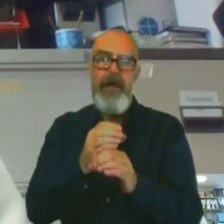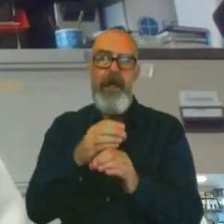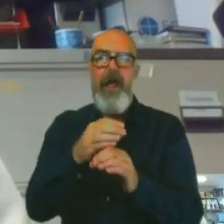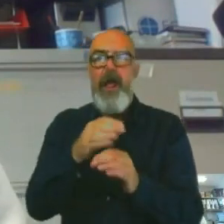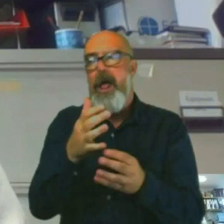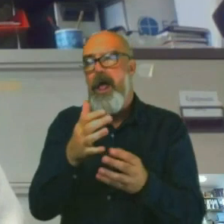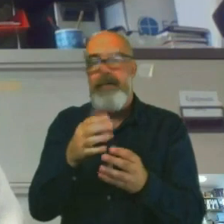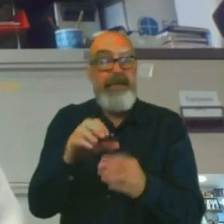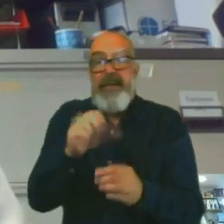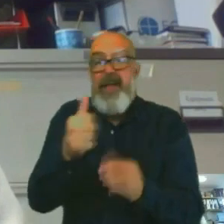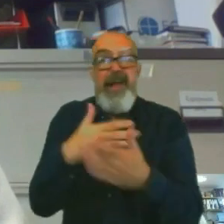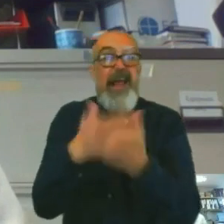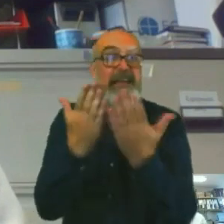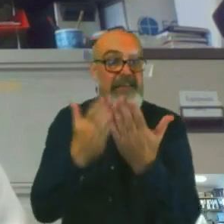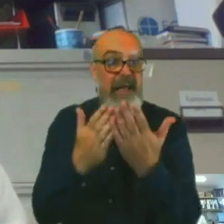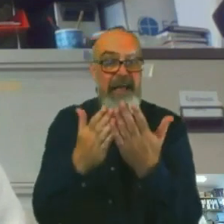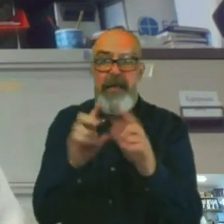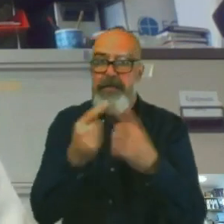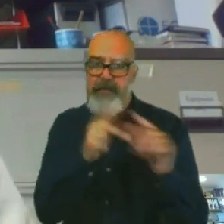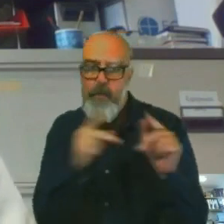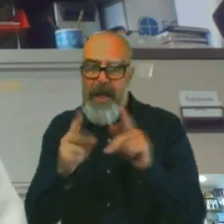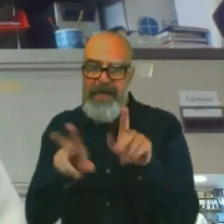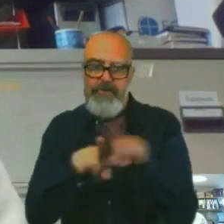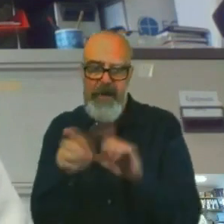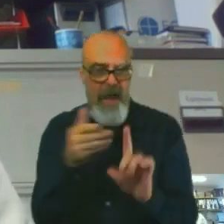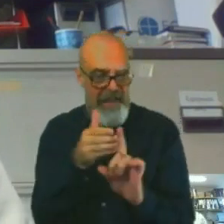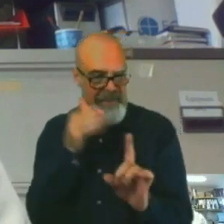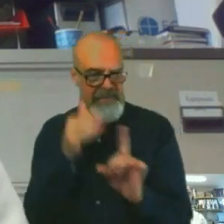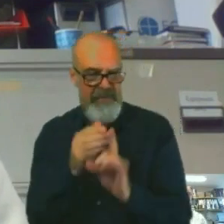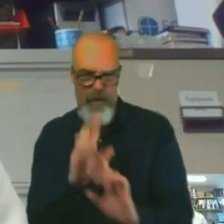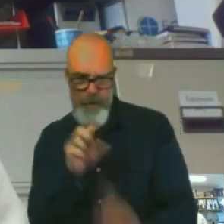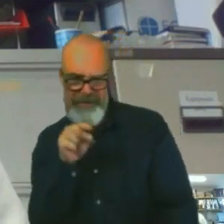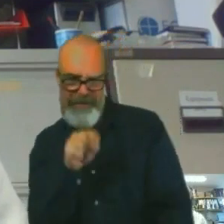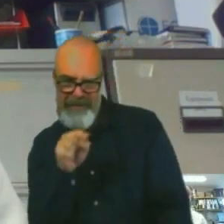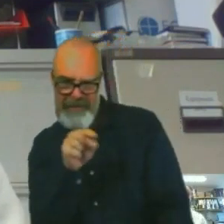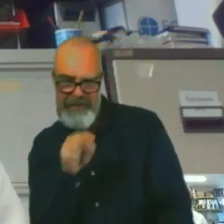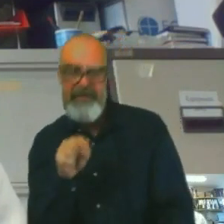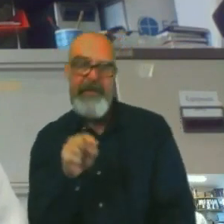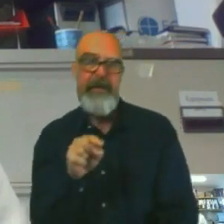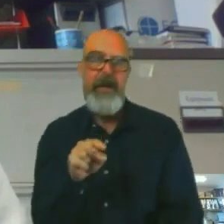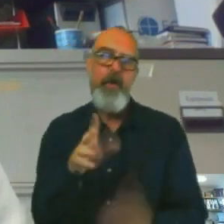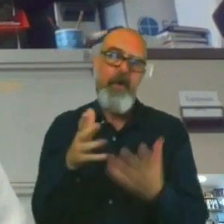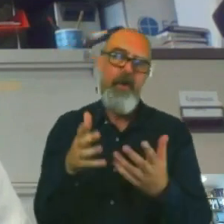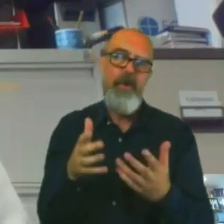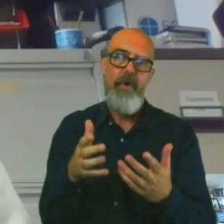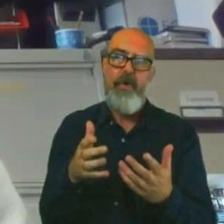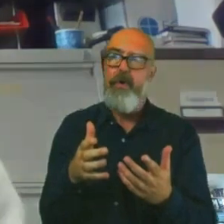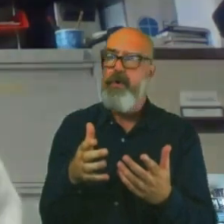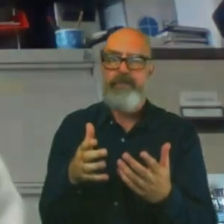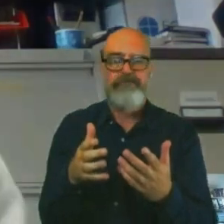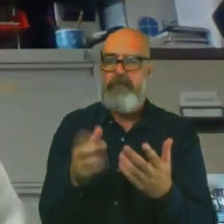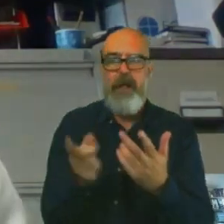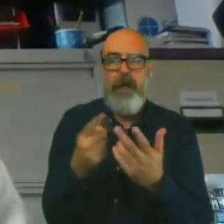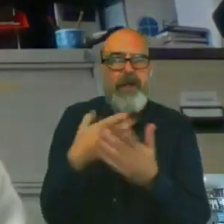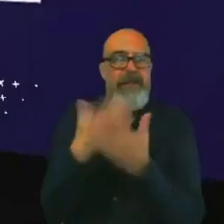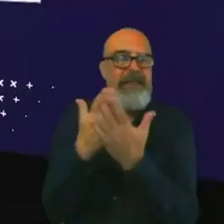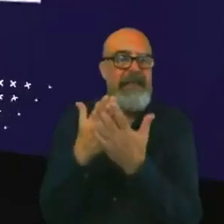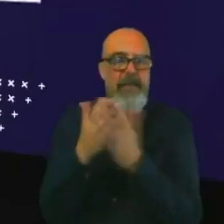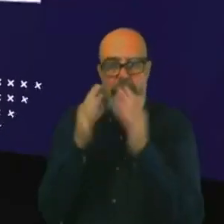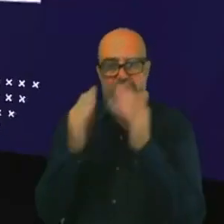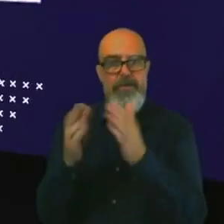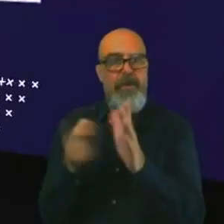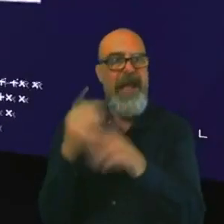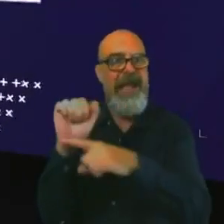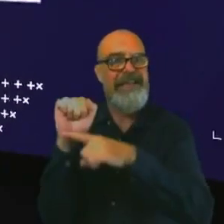methods to find out what that bacteria is. And then you go on to looking at antibiotics that might be resistant to those things.